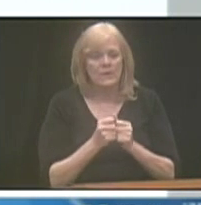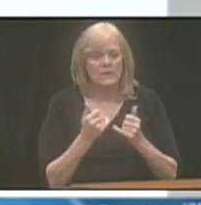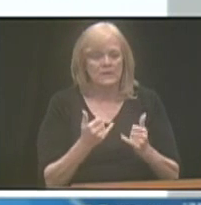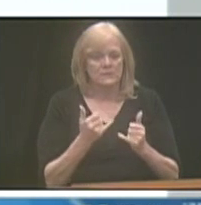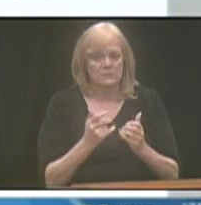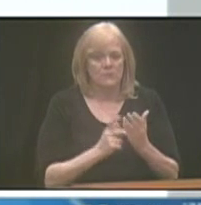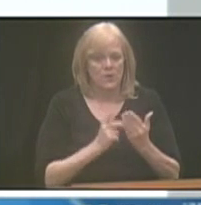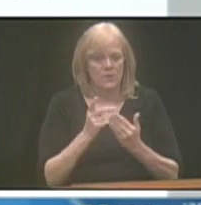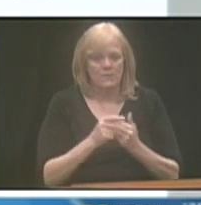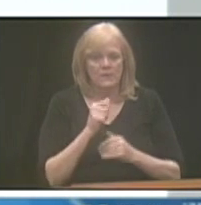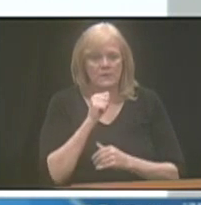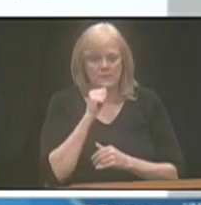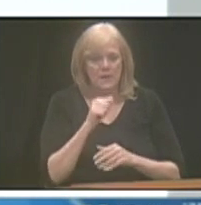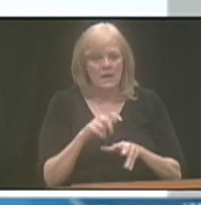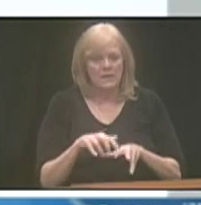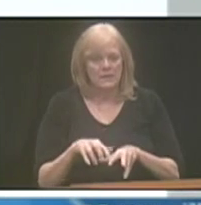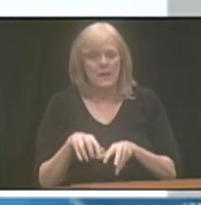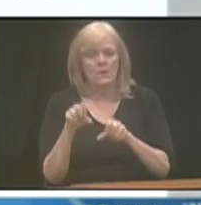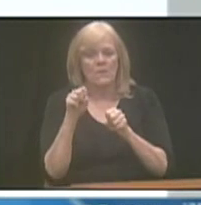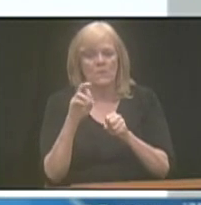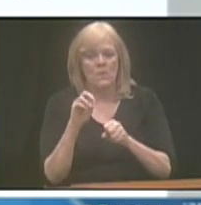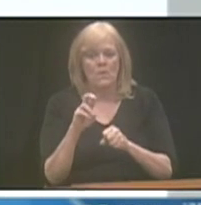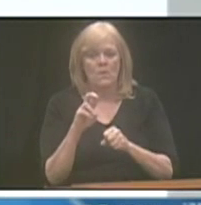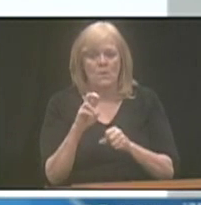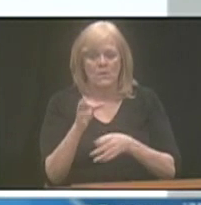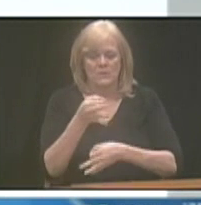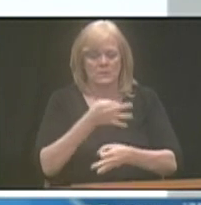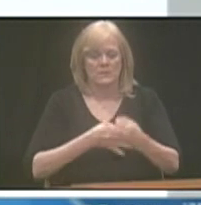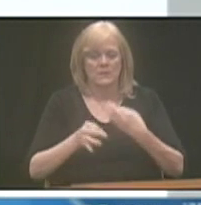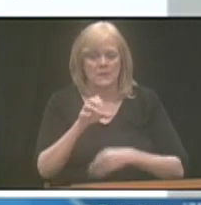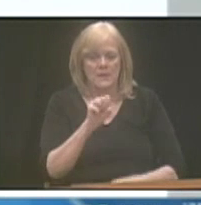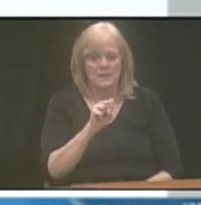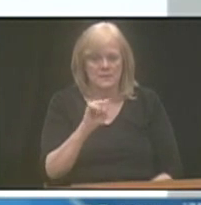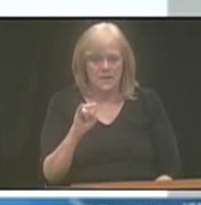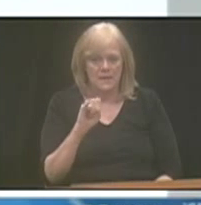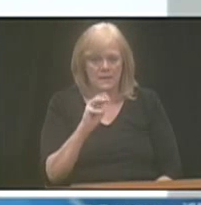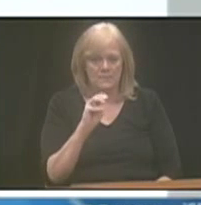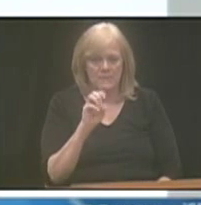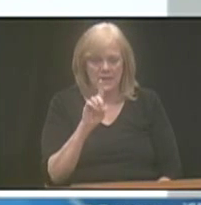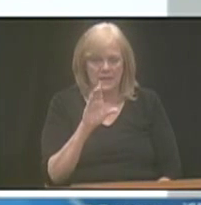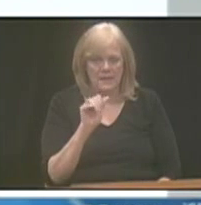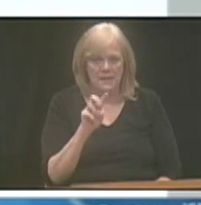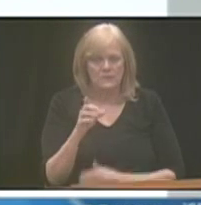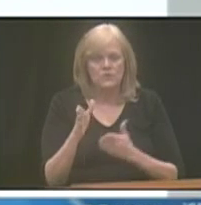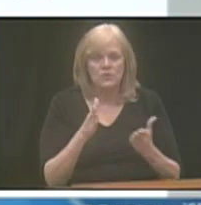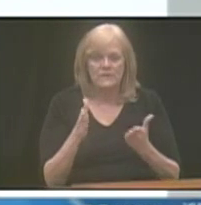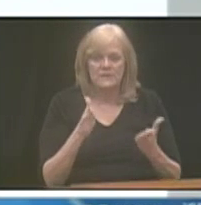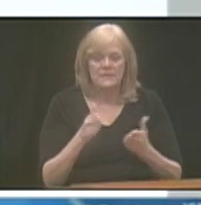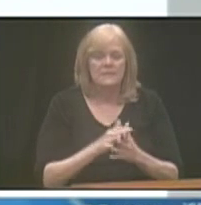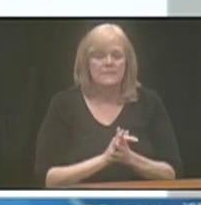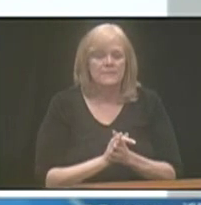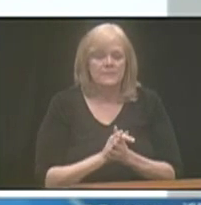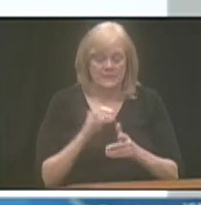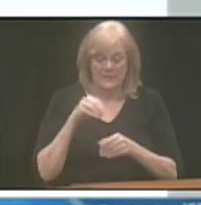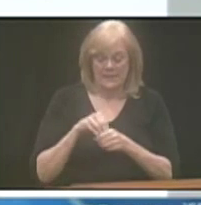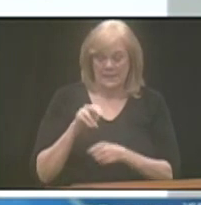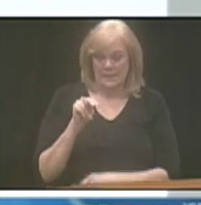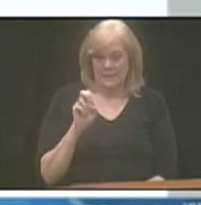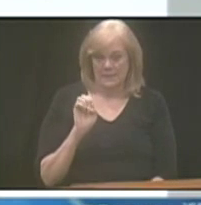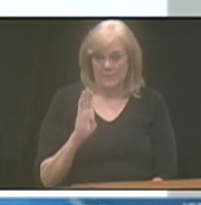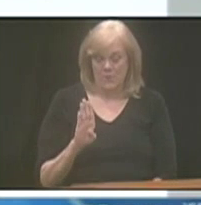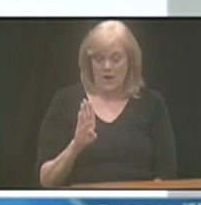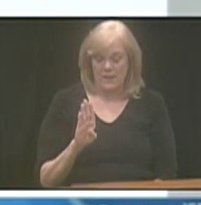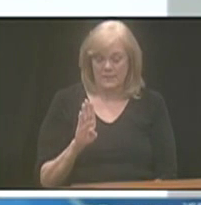programs, not take over or supplant those SSI and Medicaid services. In Nebraska,